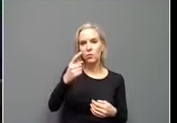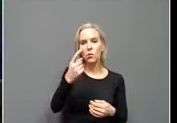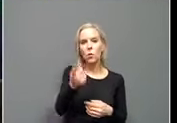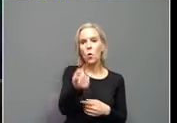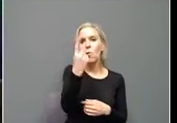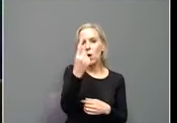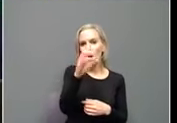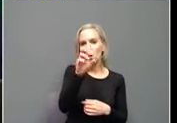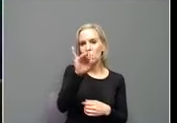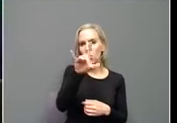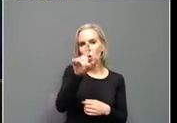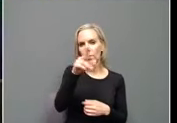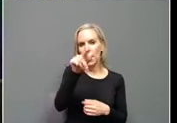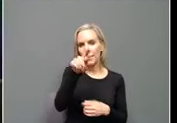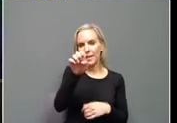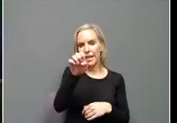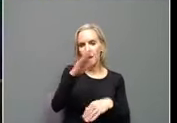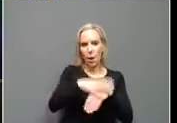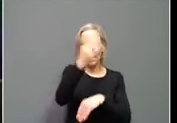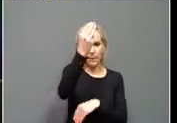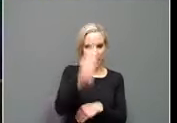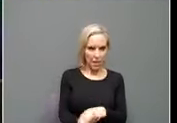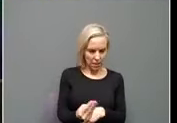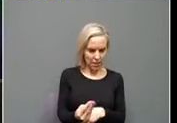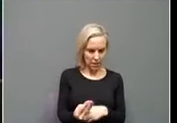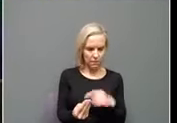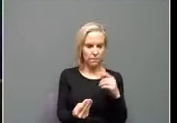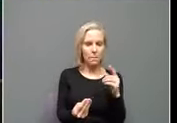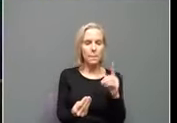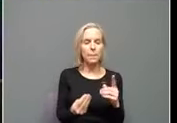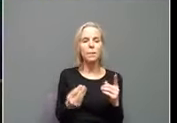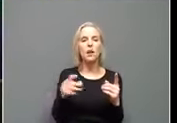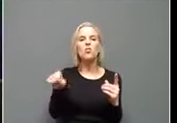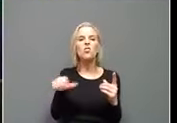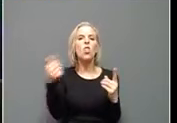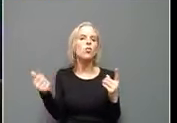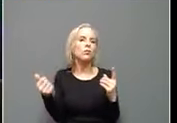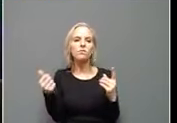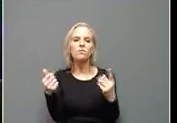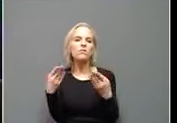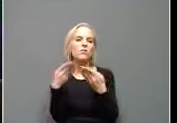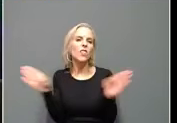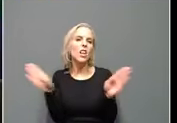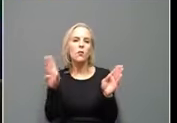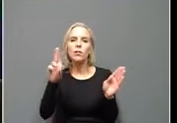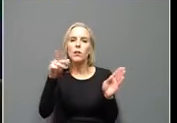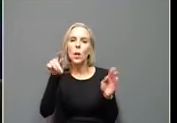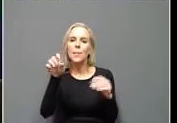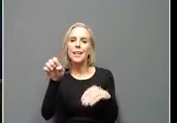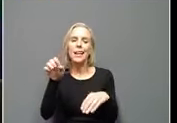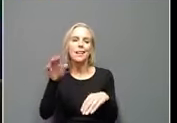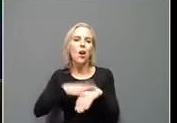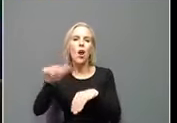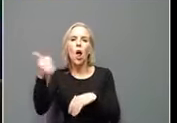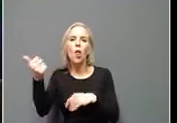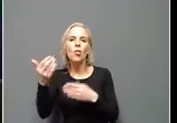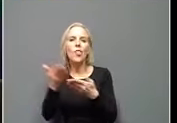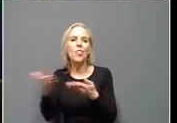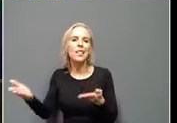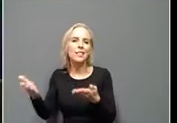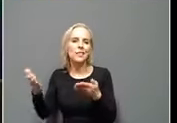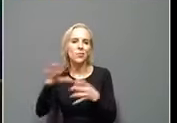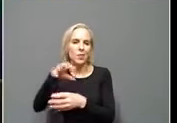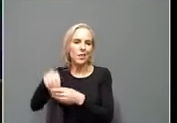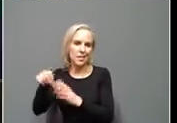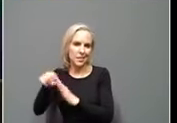and that'll be on Mondays. And then we're looking at doing one other general update on other things going on in state government, other